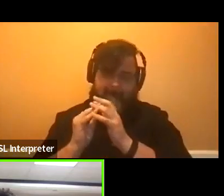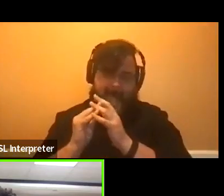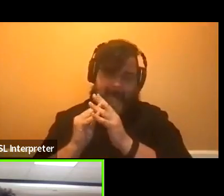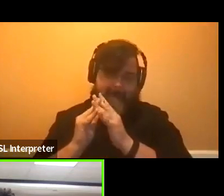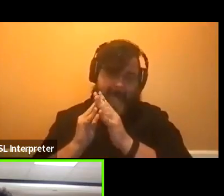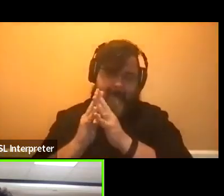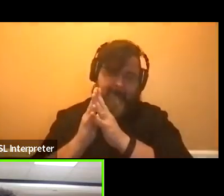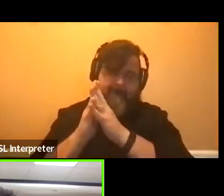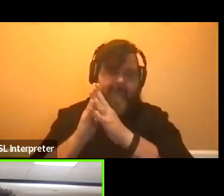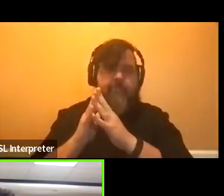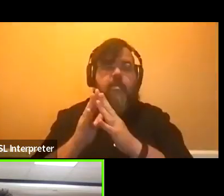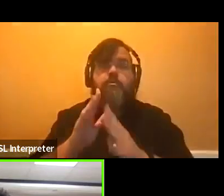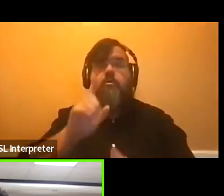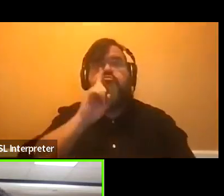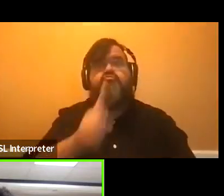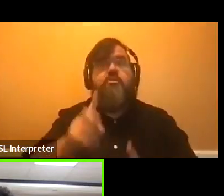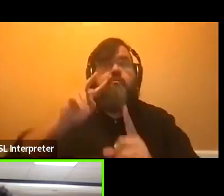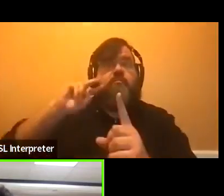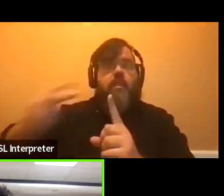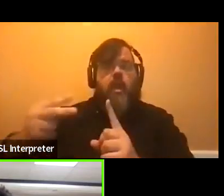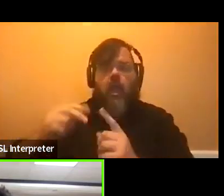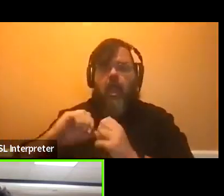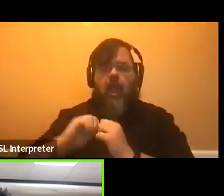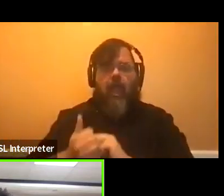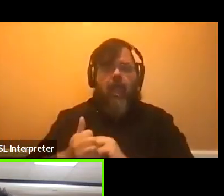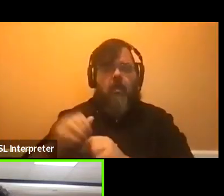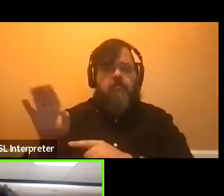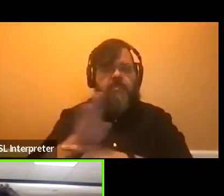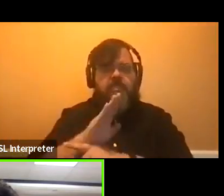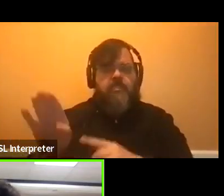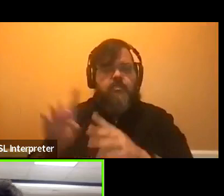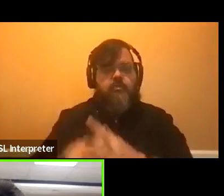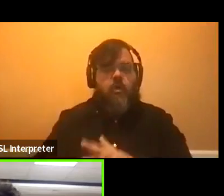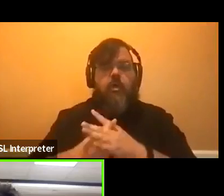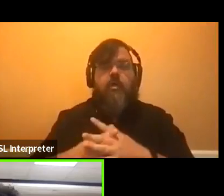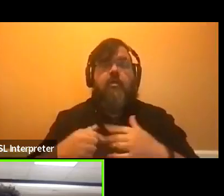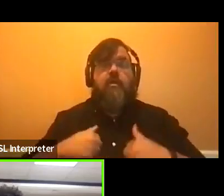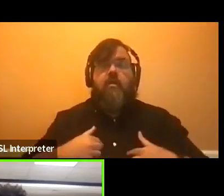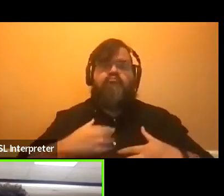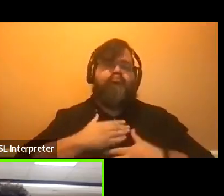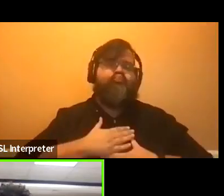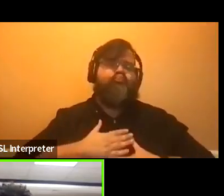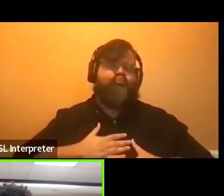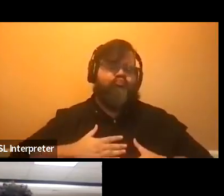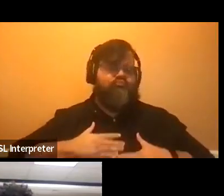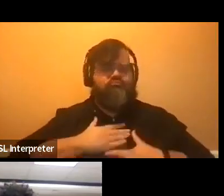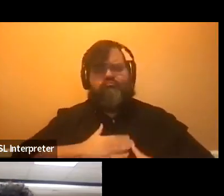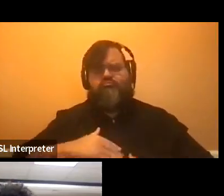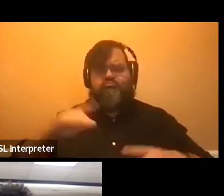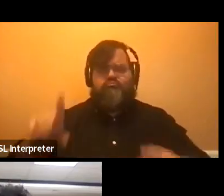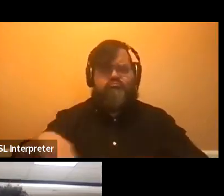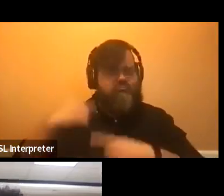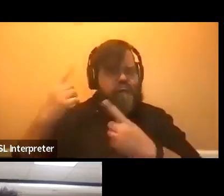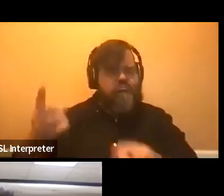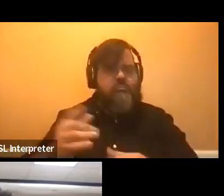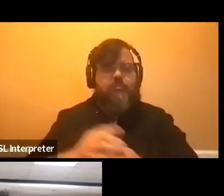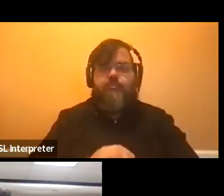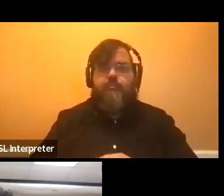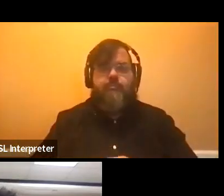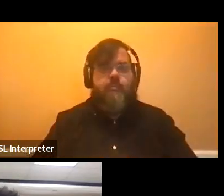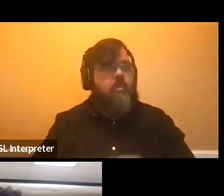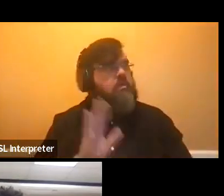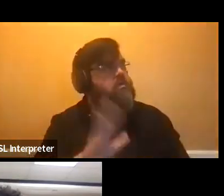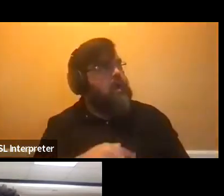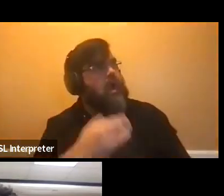us a very real perspective of starting your own business, and I've enjoyed the course thus far. Wow, that, yes, I know her. That's